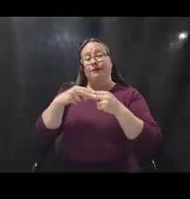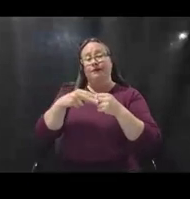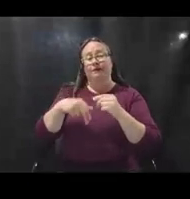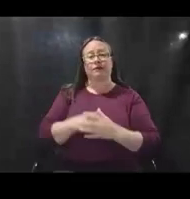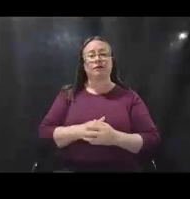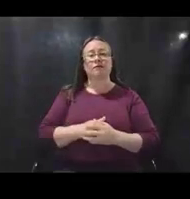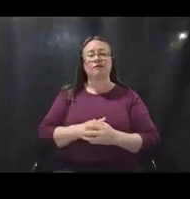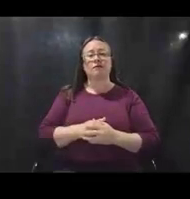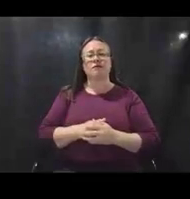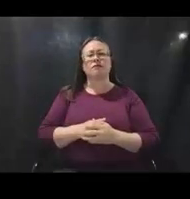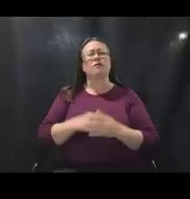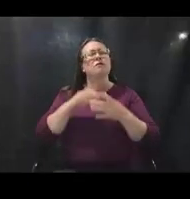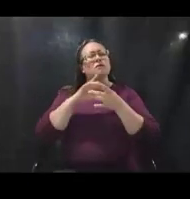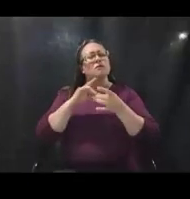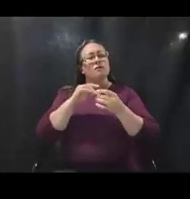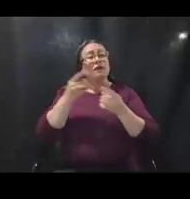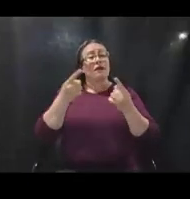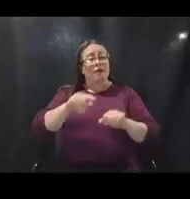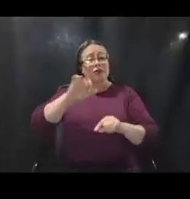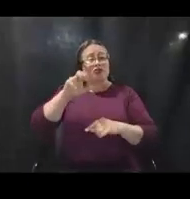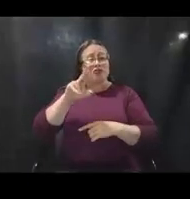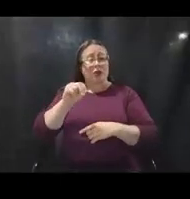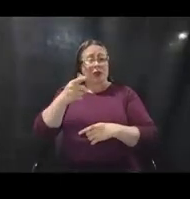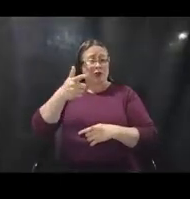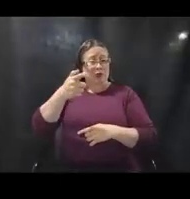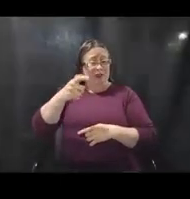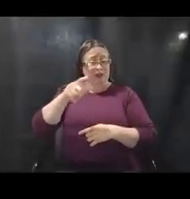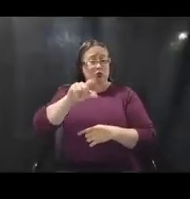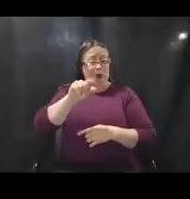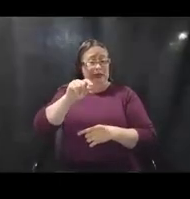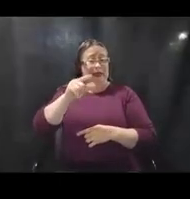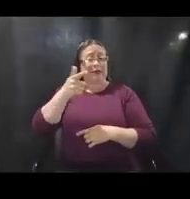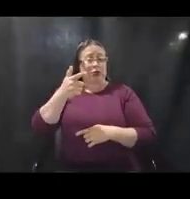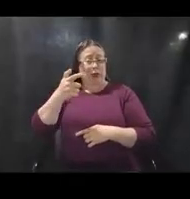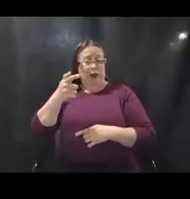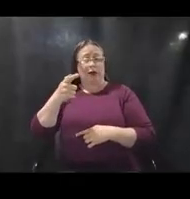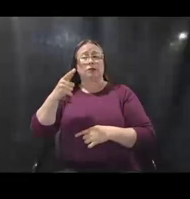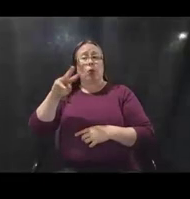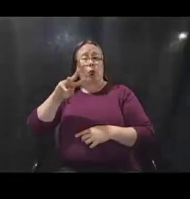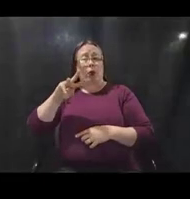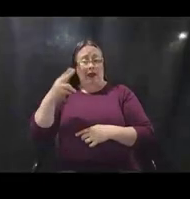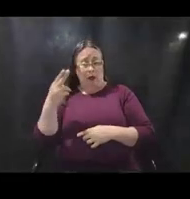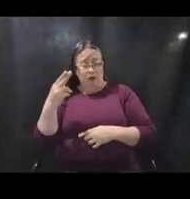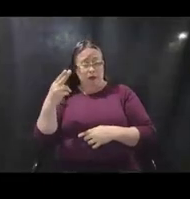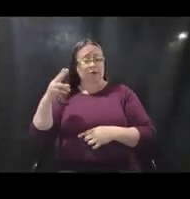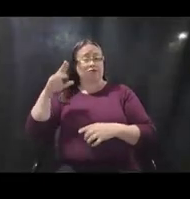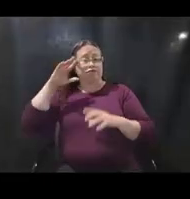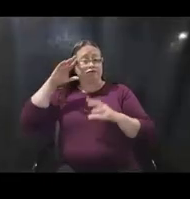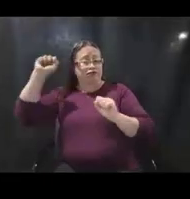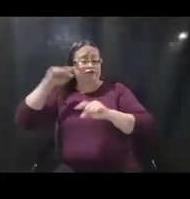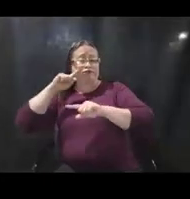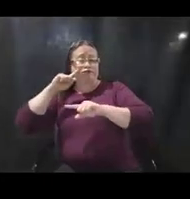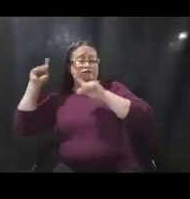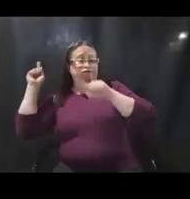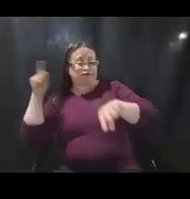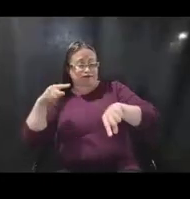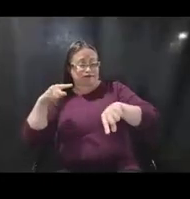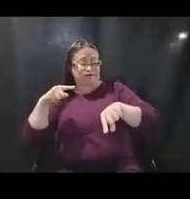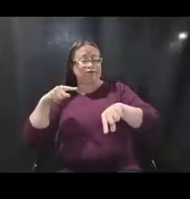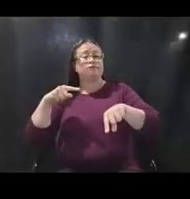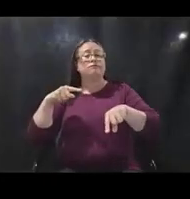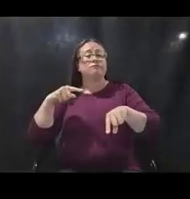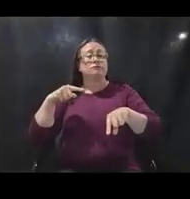So as I mentioned, on January 21st of this year, the White House issued an executive order, which extended